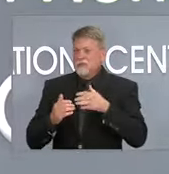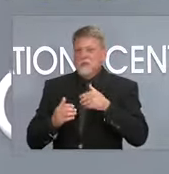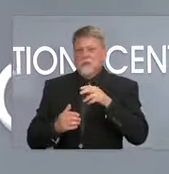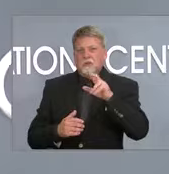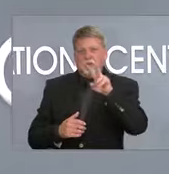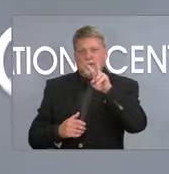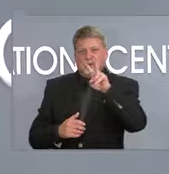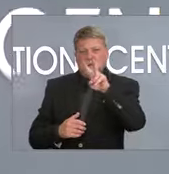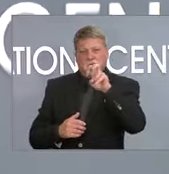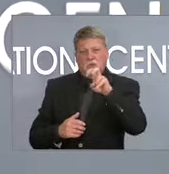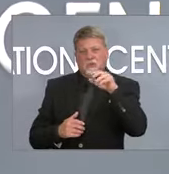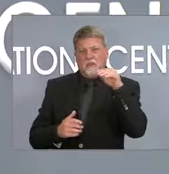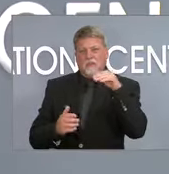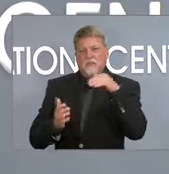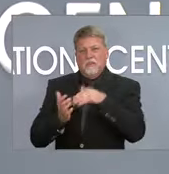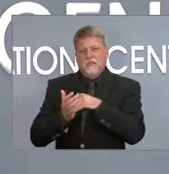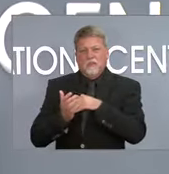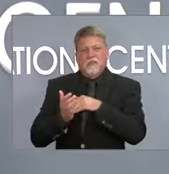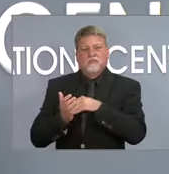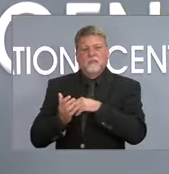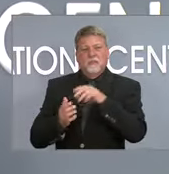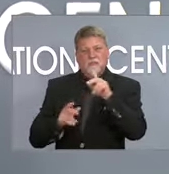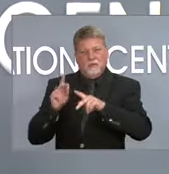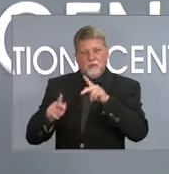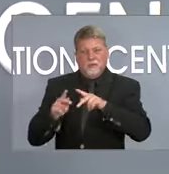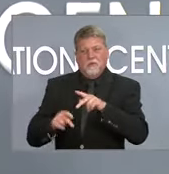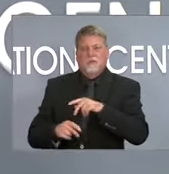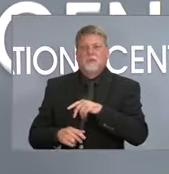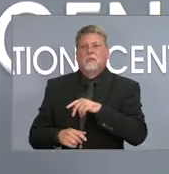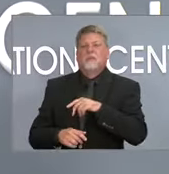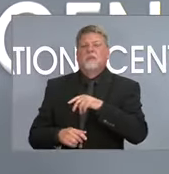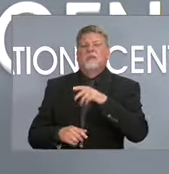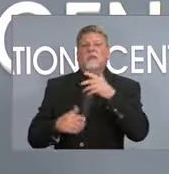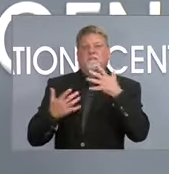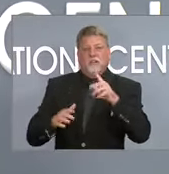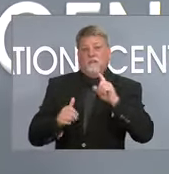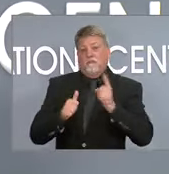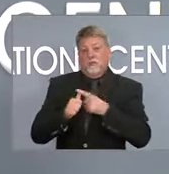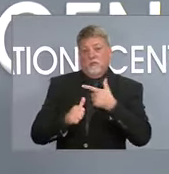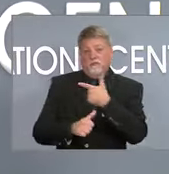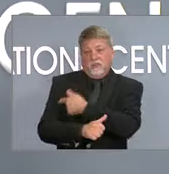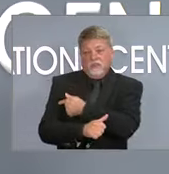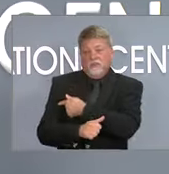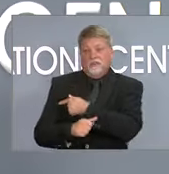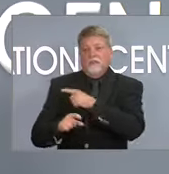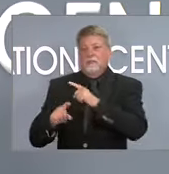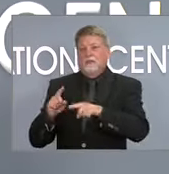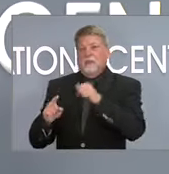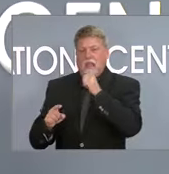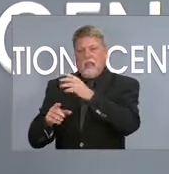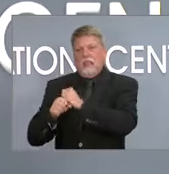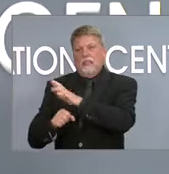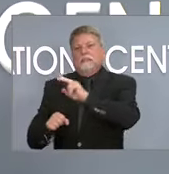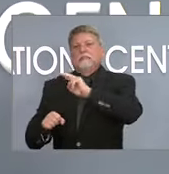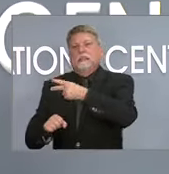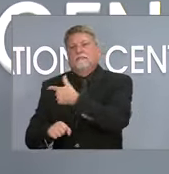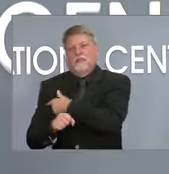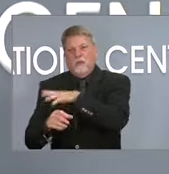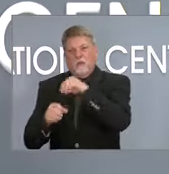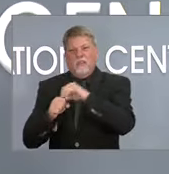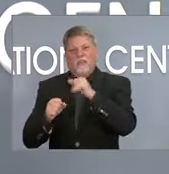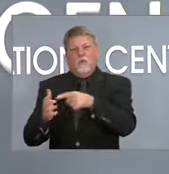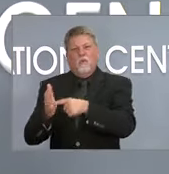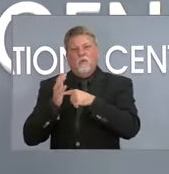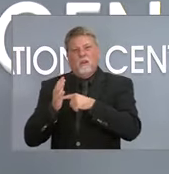dose of one of the two-day vaccines and not yet received their second within the recommended six weeks. Does your office have a